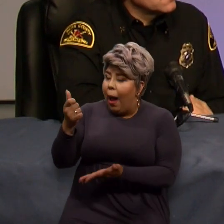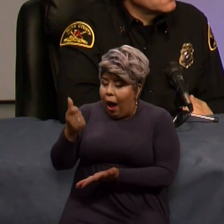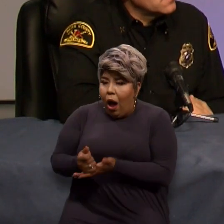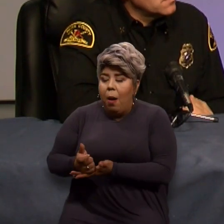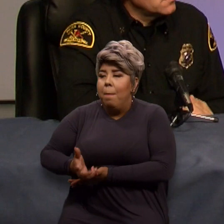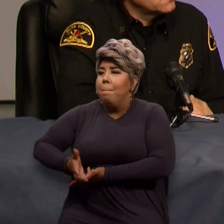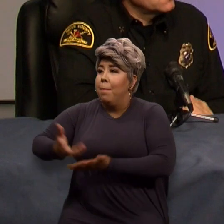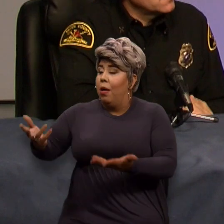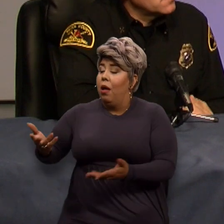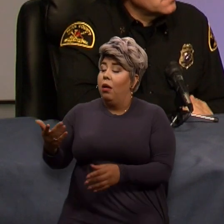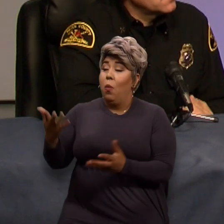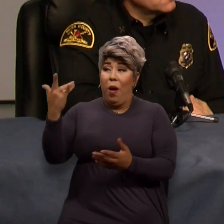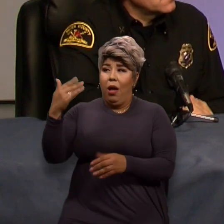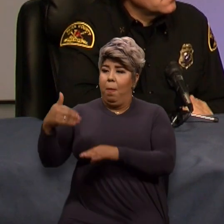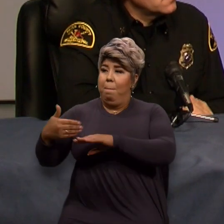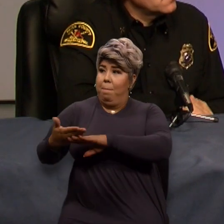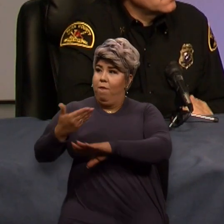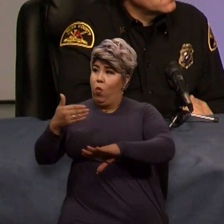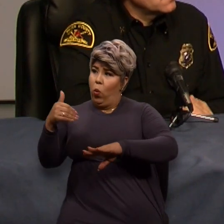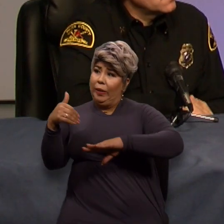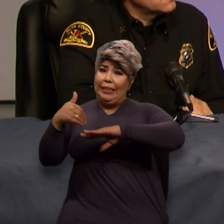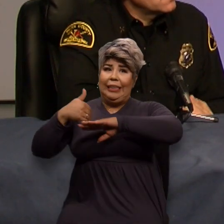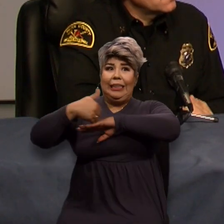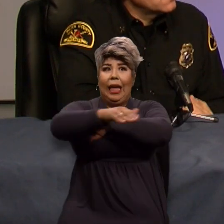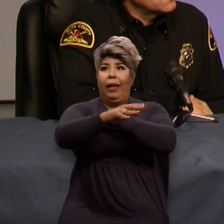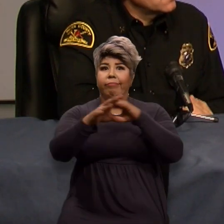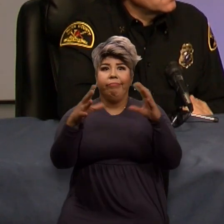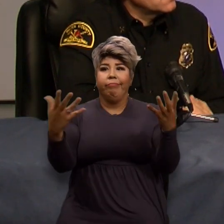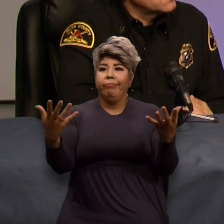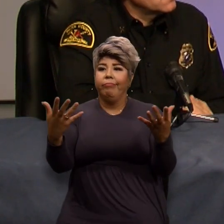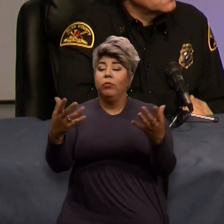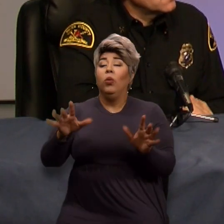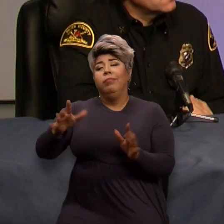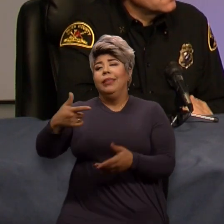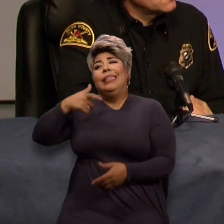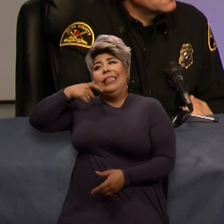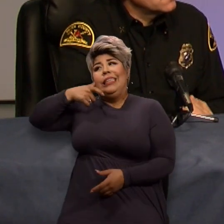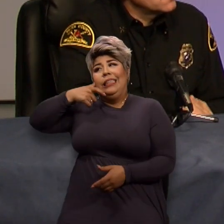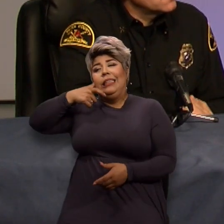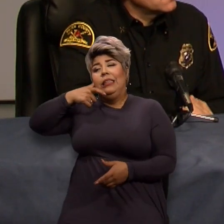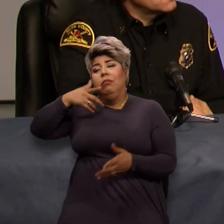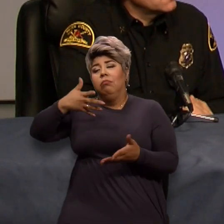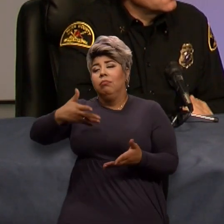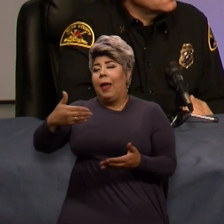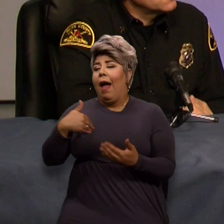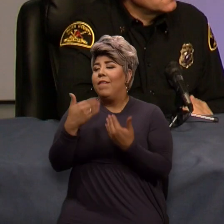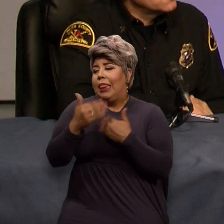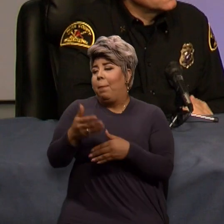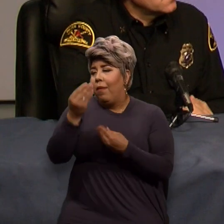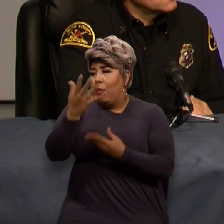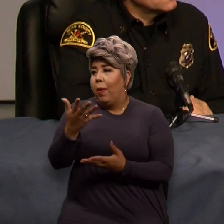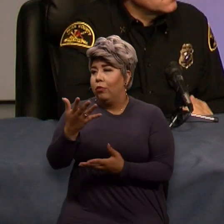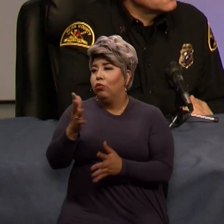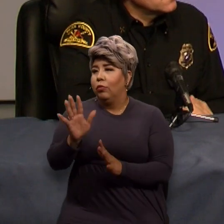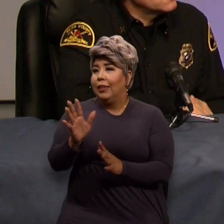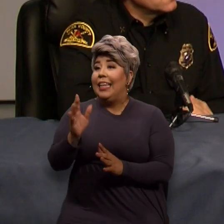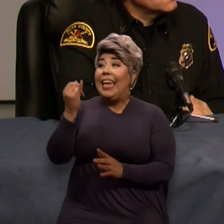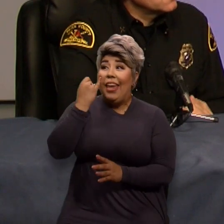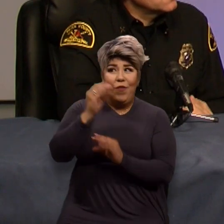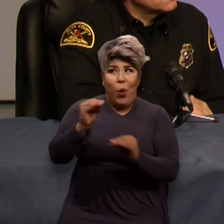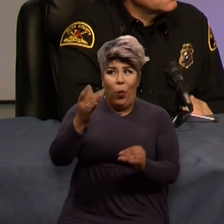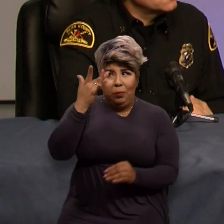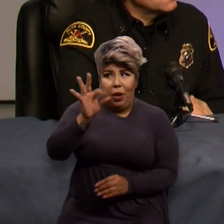they dispatch, or I should say the dispatchers have limited information unless you have the smart 9-1-1 set up